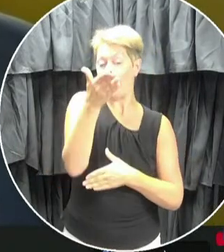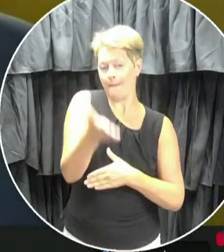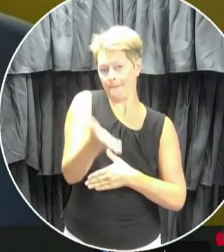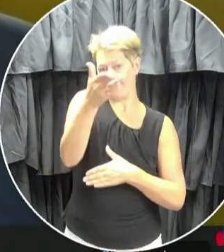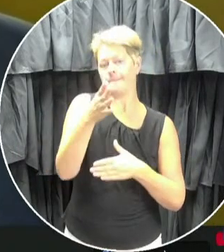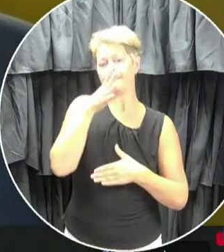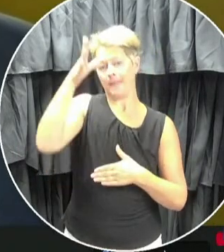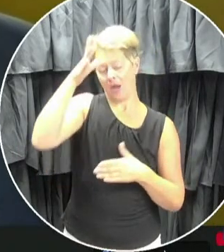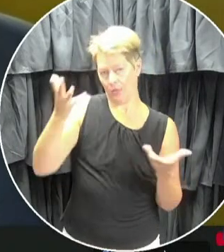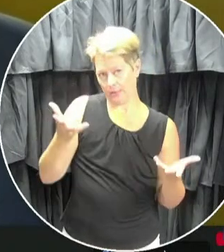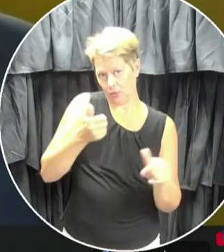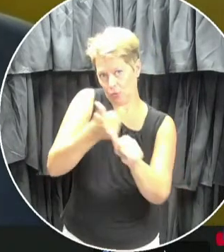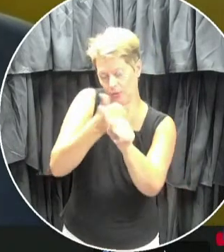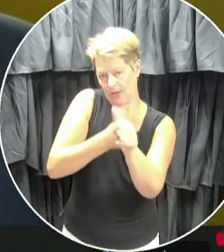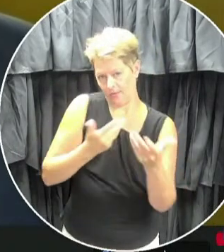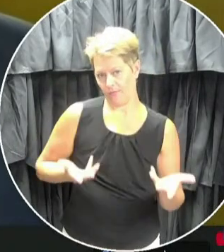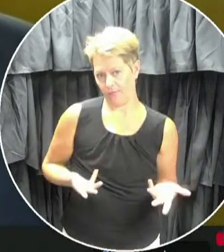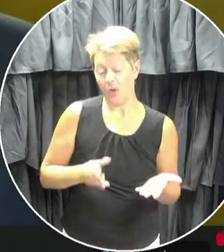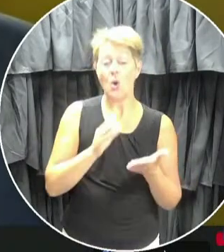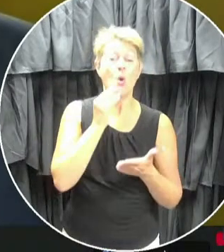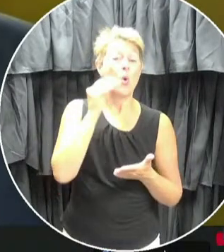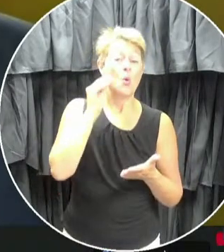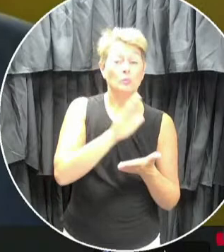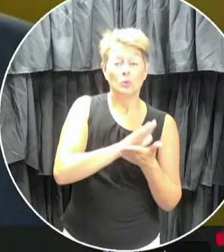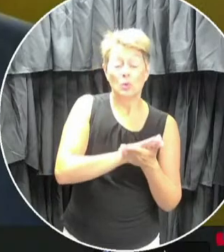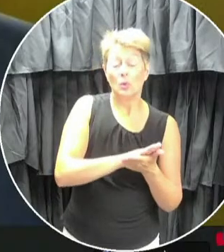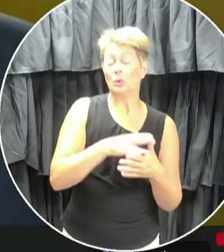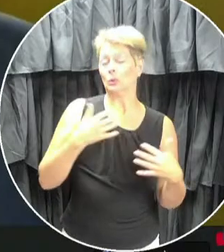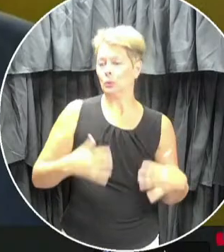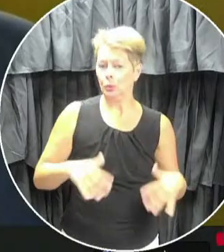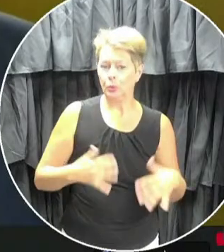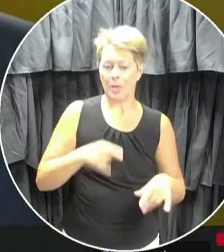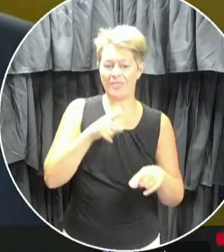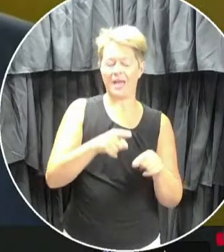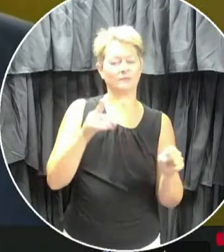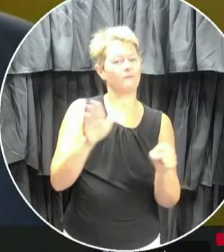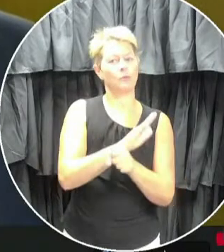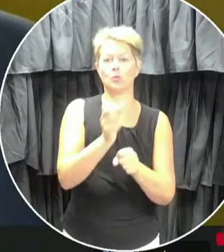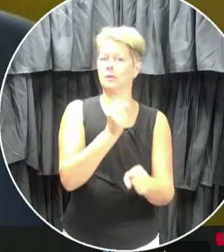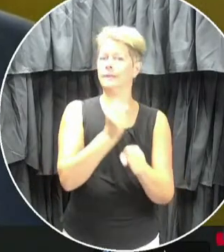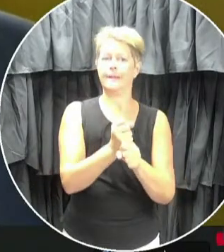homeschooling is typically a commitment that lasts an entire year.